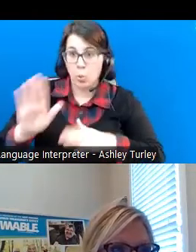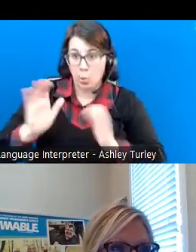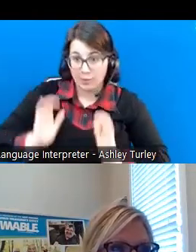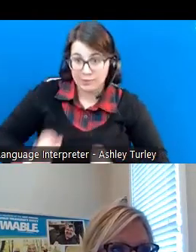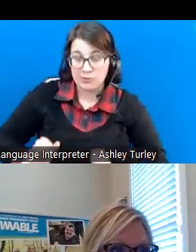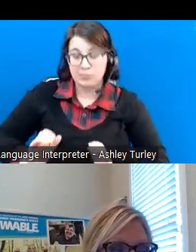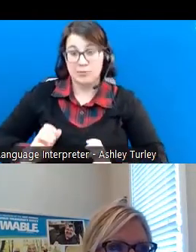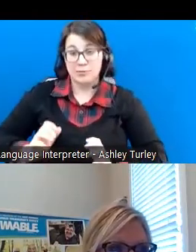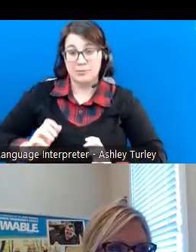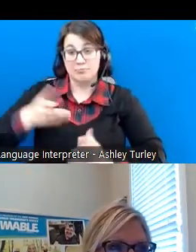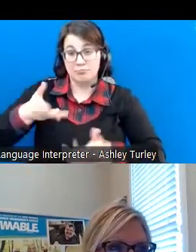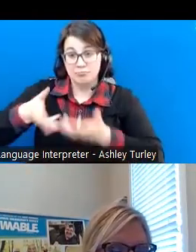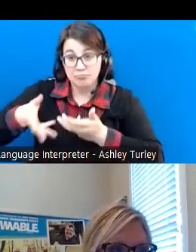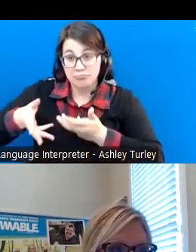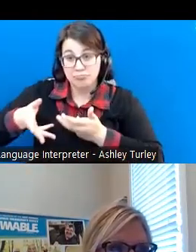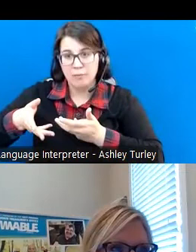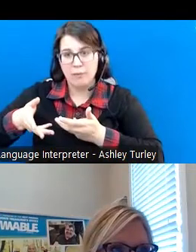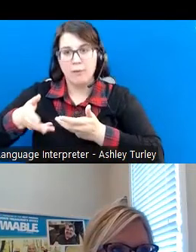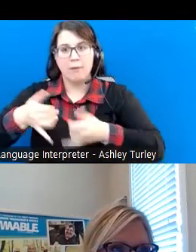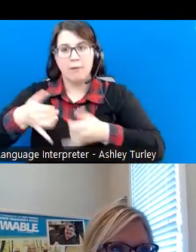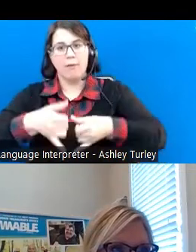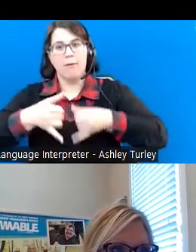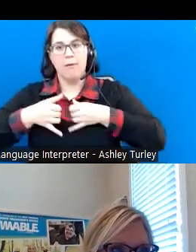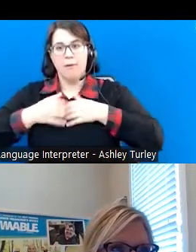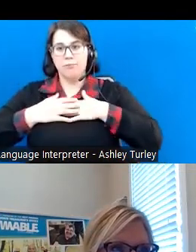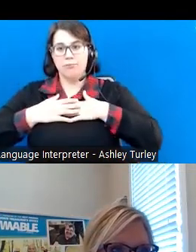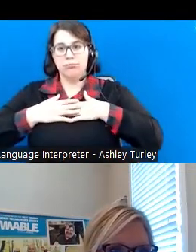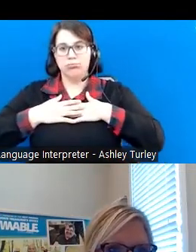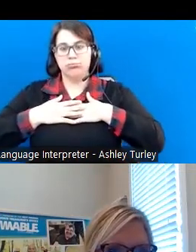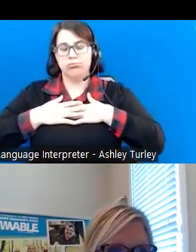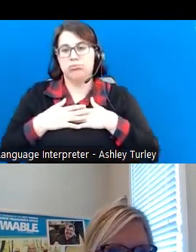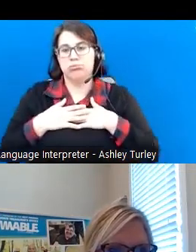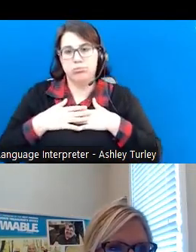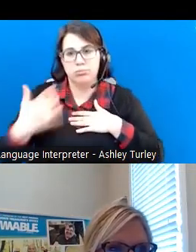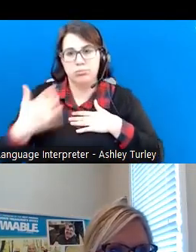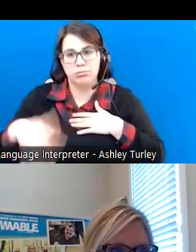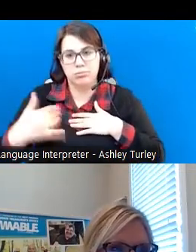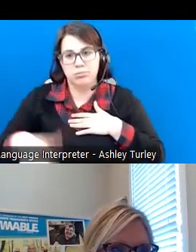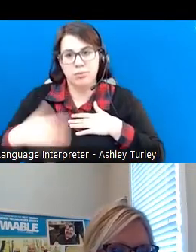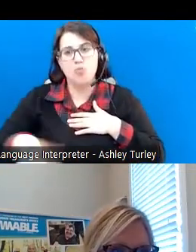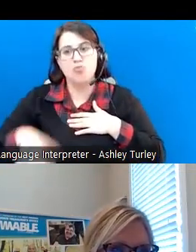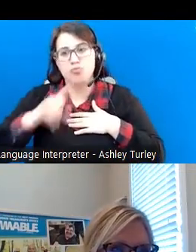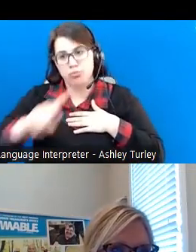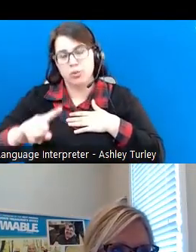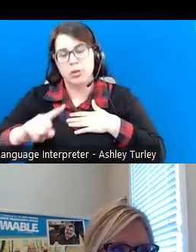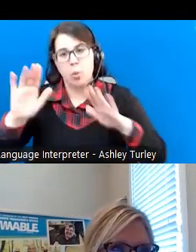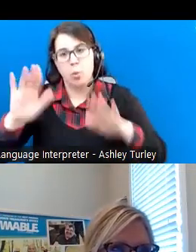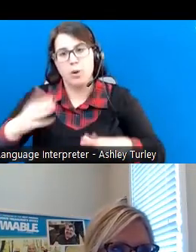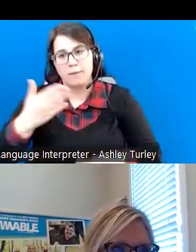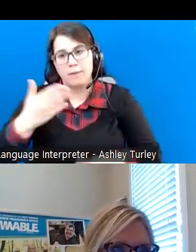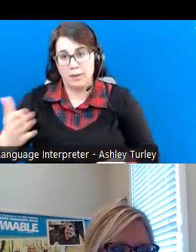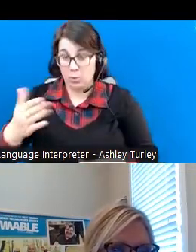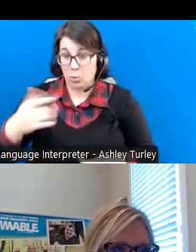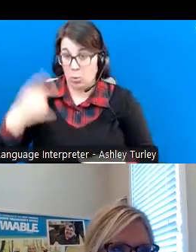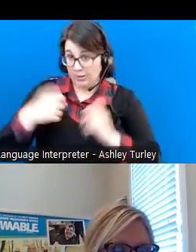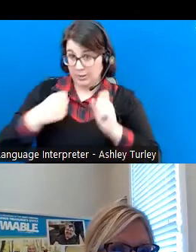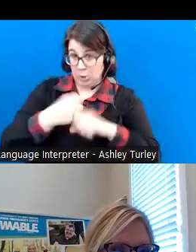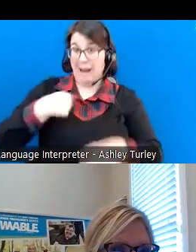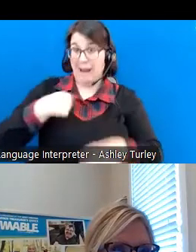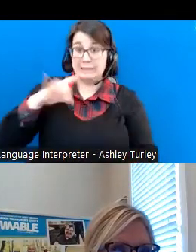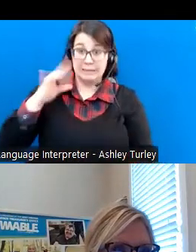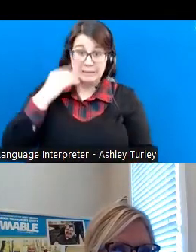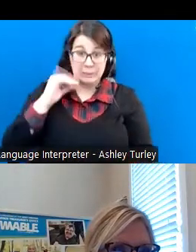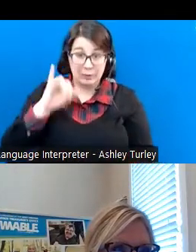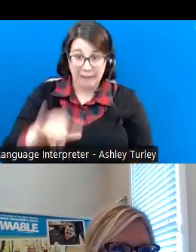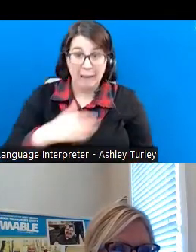client that you work with receive that honor. I mean, that's really an incredible thing. And I was so fortunate one year to have that.